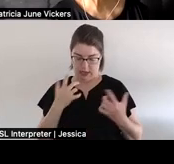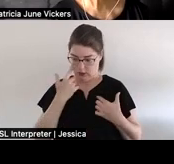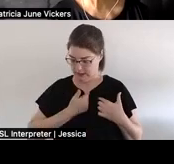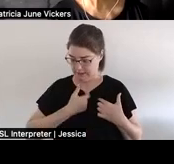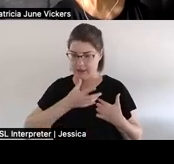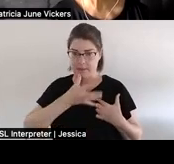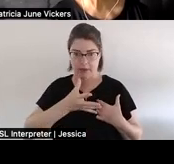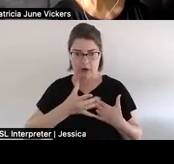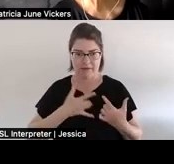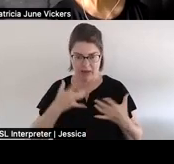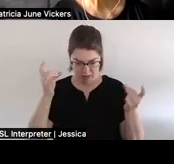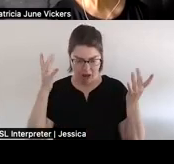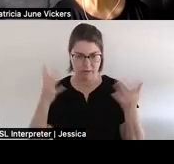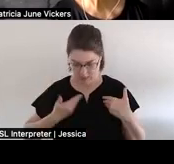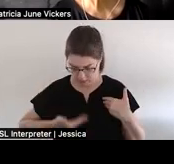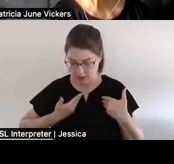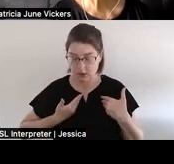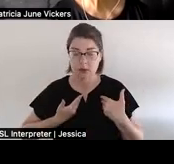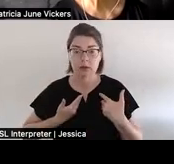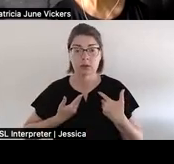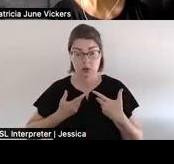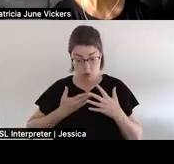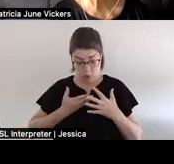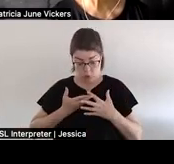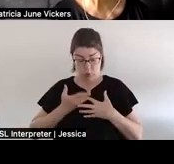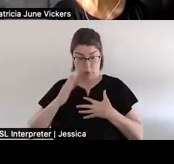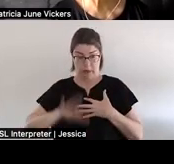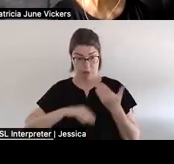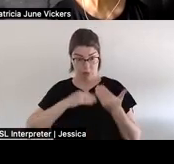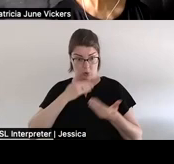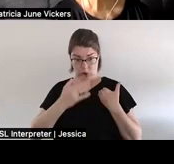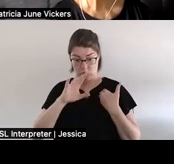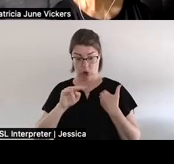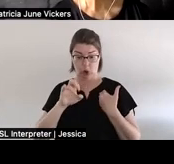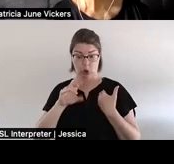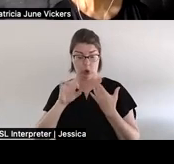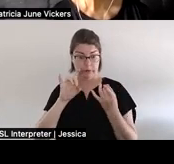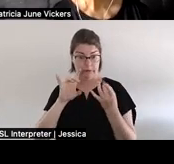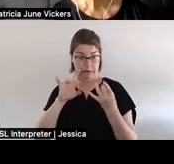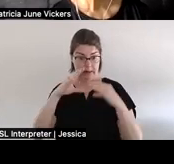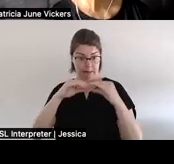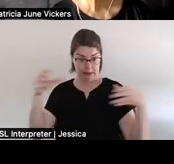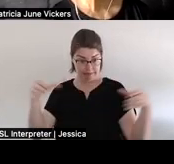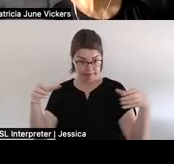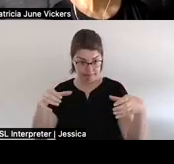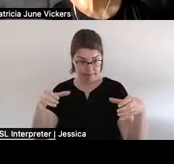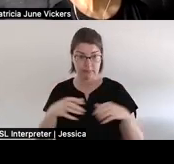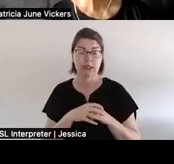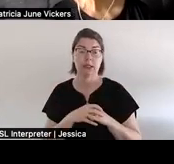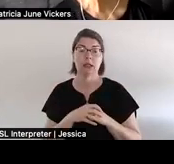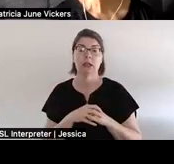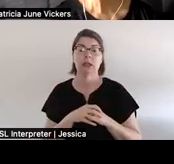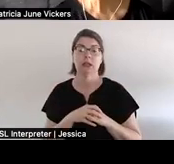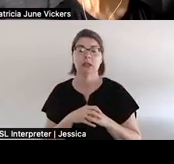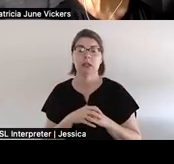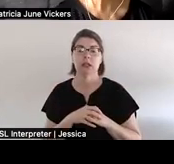it was horrible and so going through the neurofeedback sessions it wasn't that i